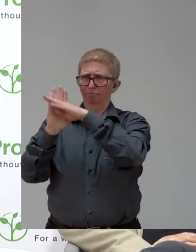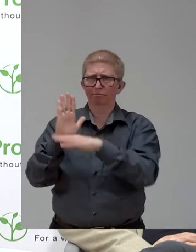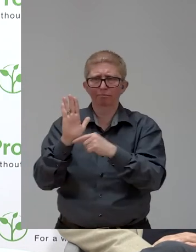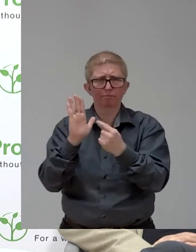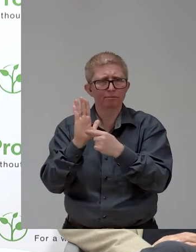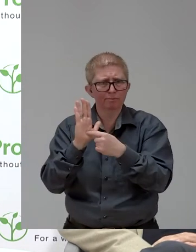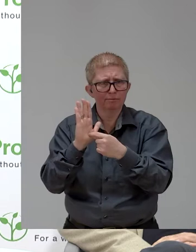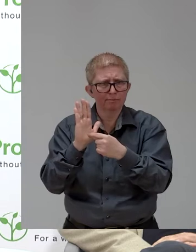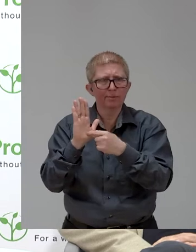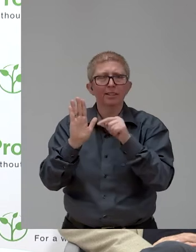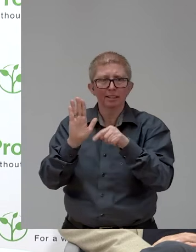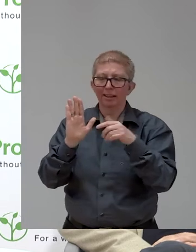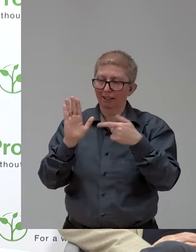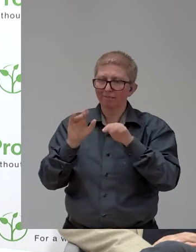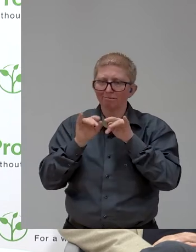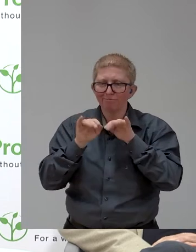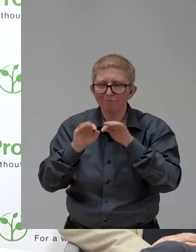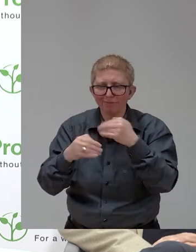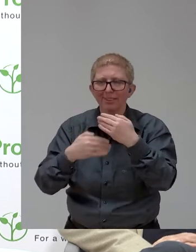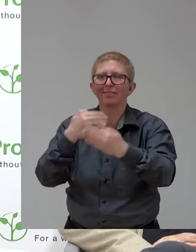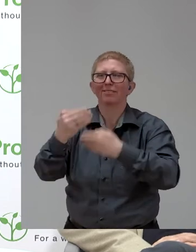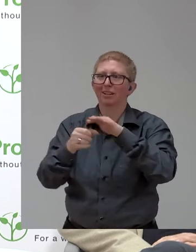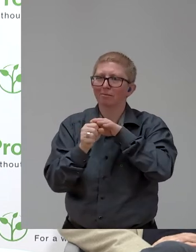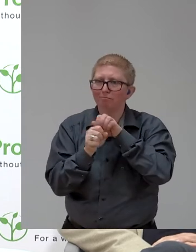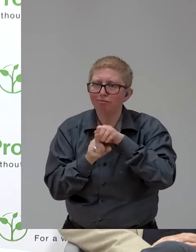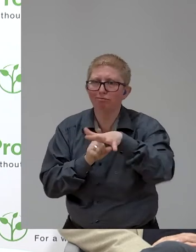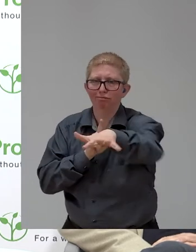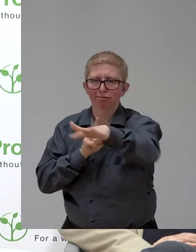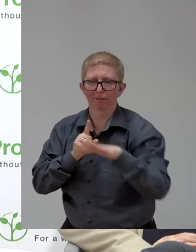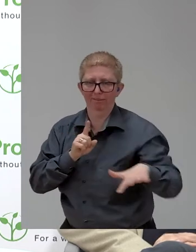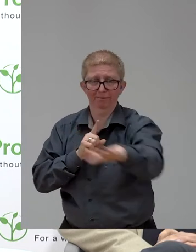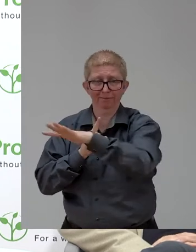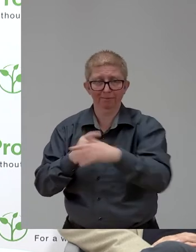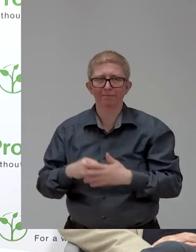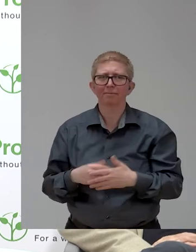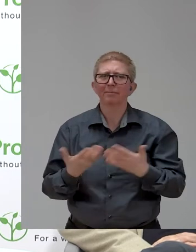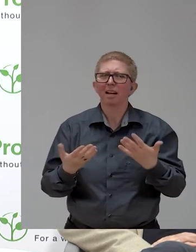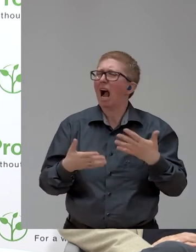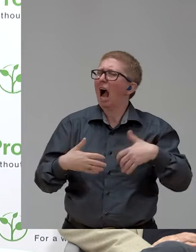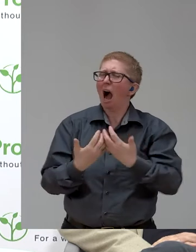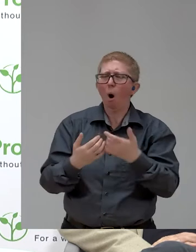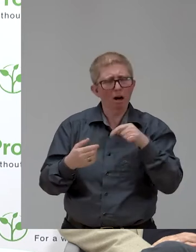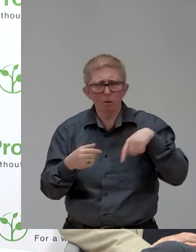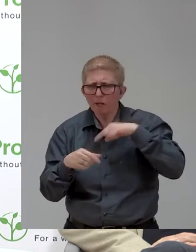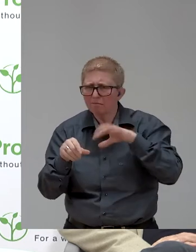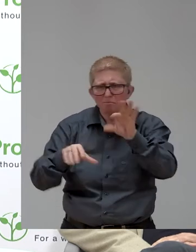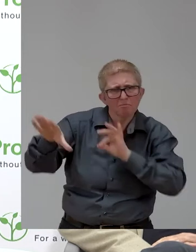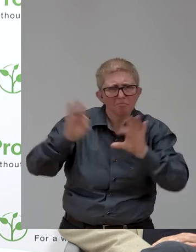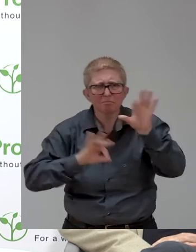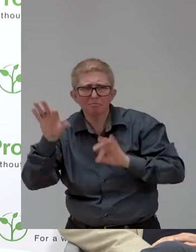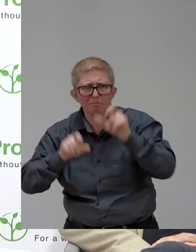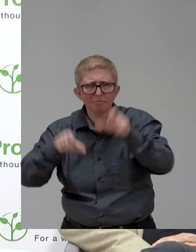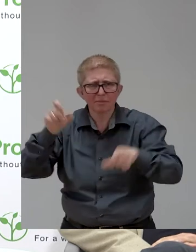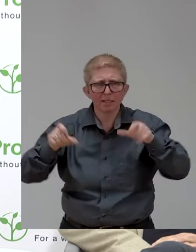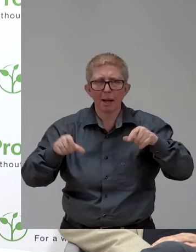have been describing. And what are our selection criteria? We select on innovation. It has to be new, not